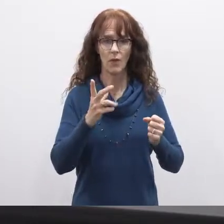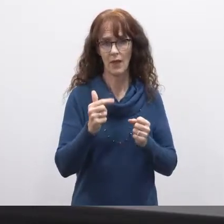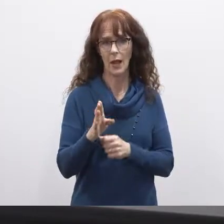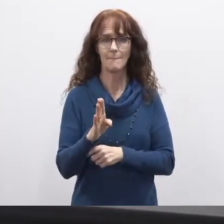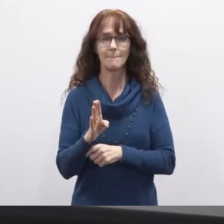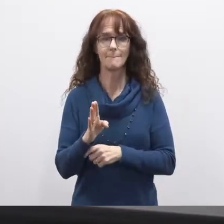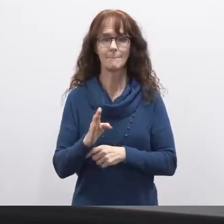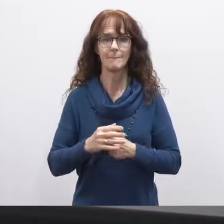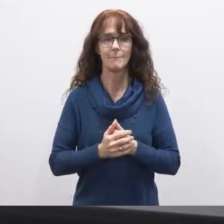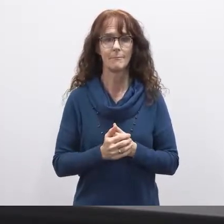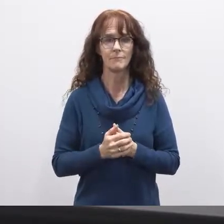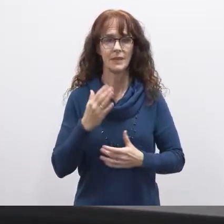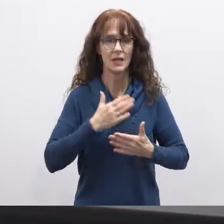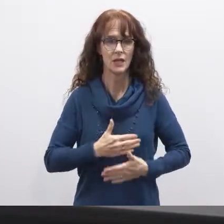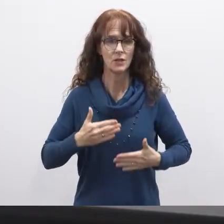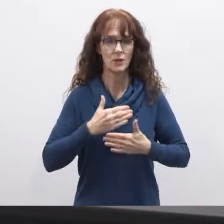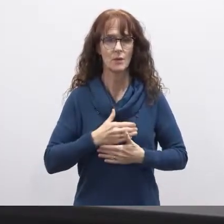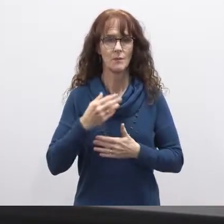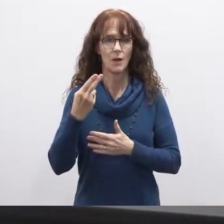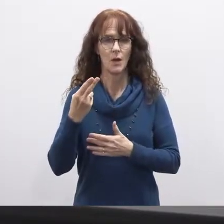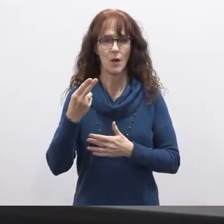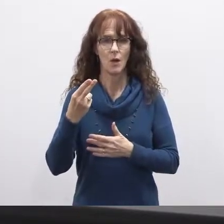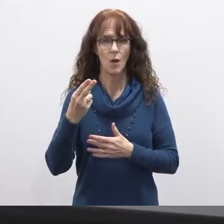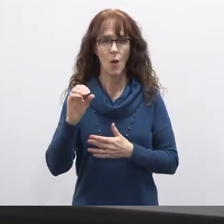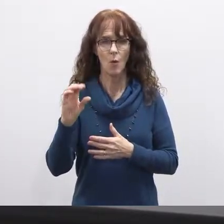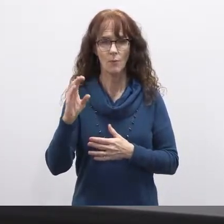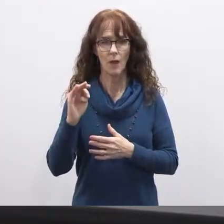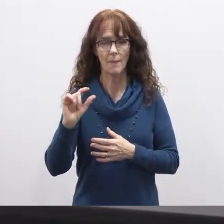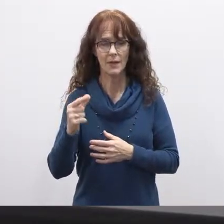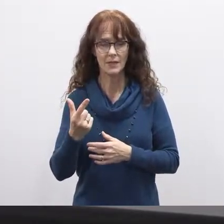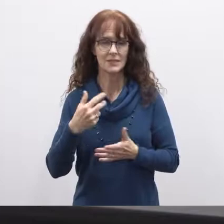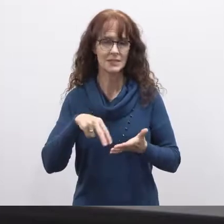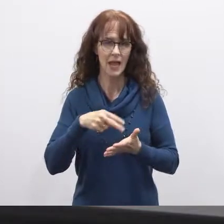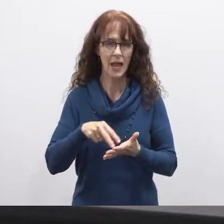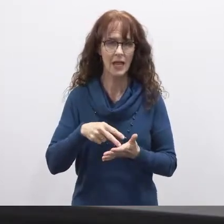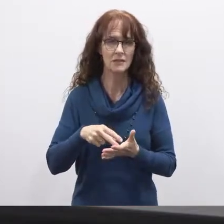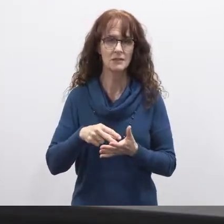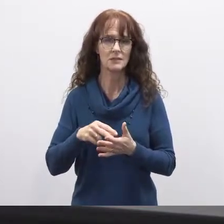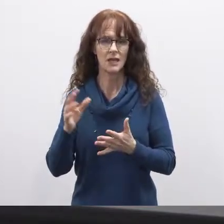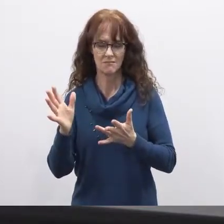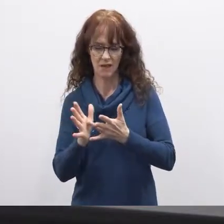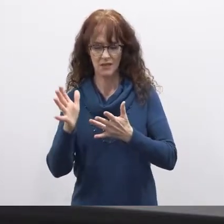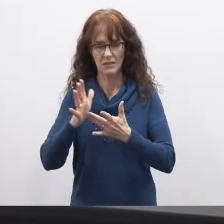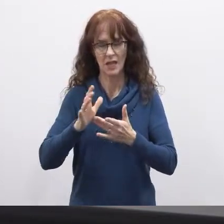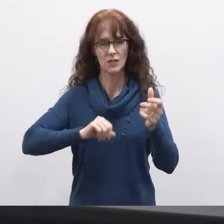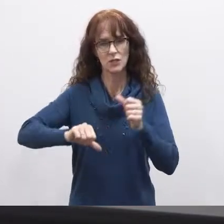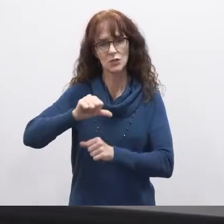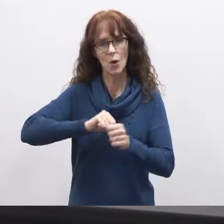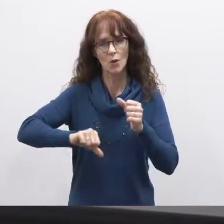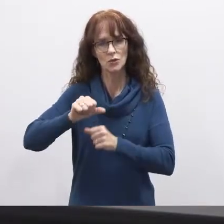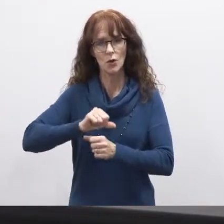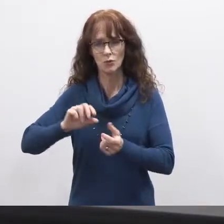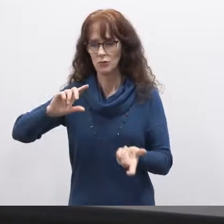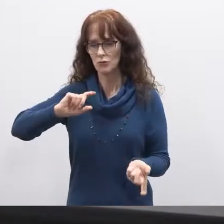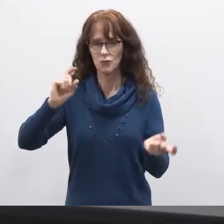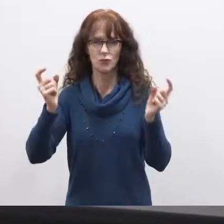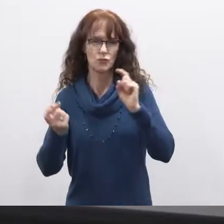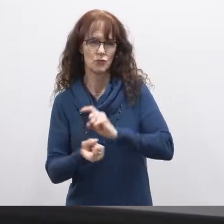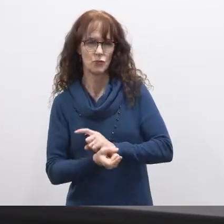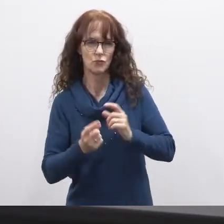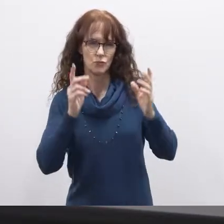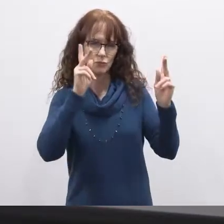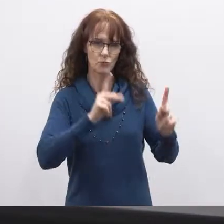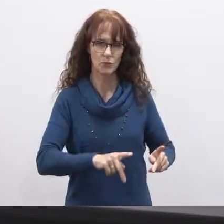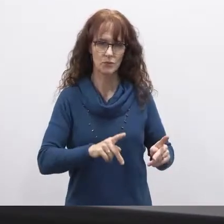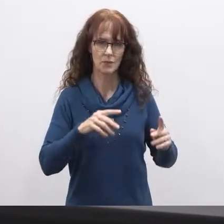and enjoyed a homecoming dance and a ninth and tenth grade social like to help them ease from online education we've